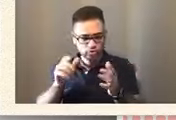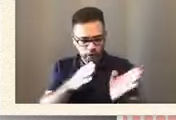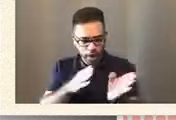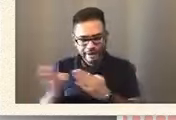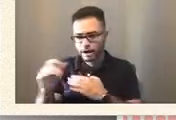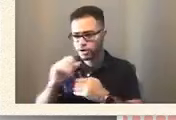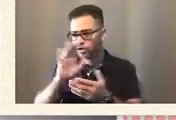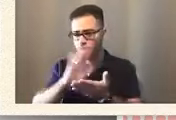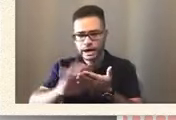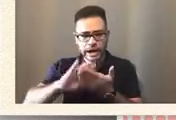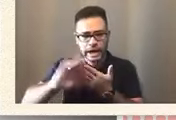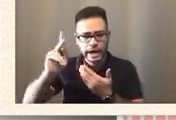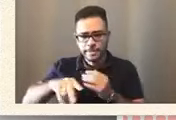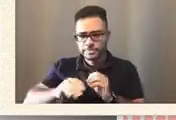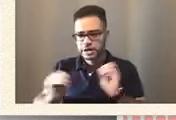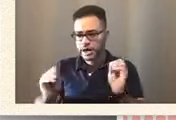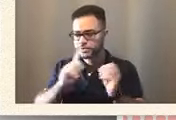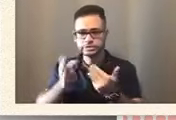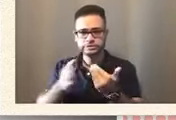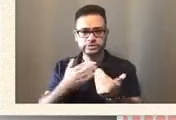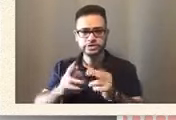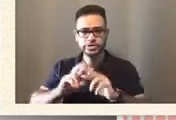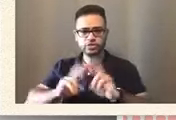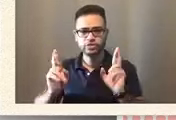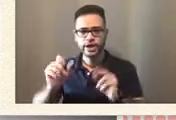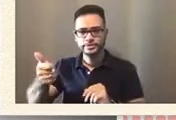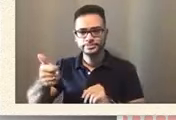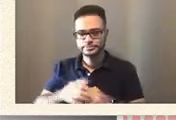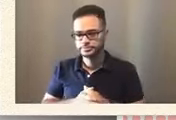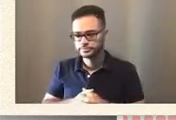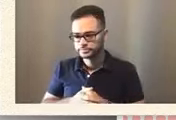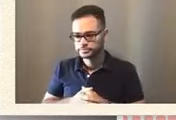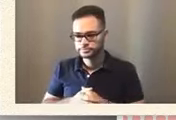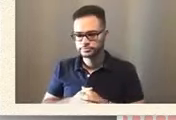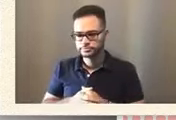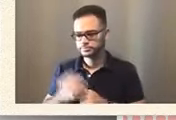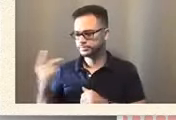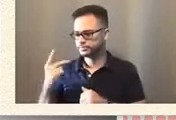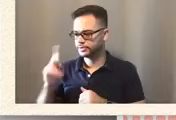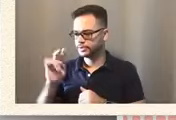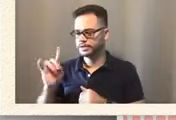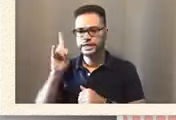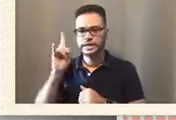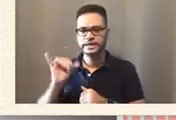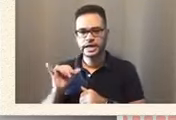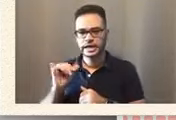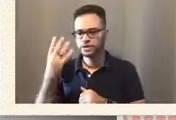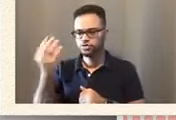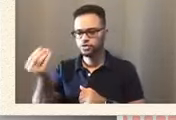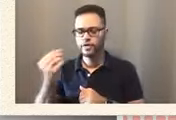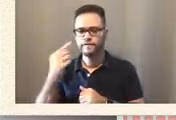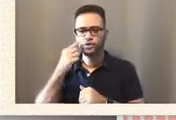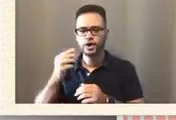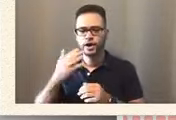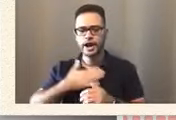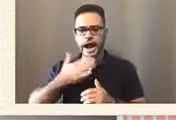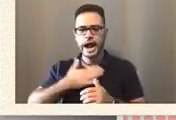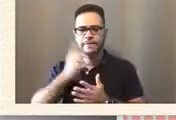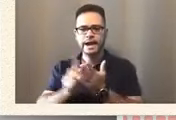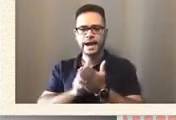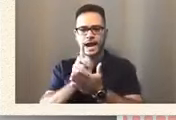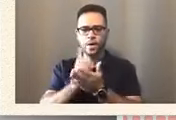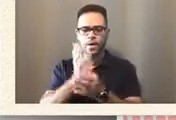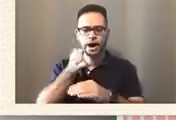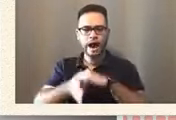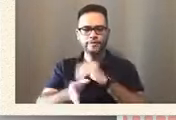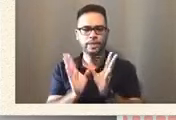Exactly. you have to unmute yourself. Me and Kelly going out for happy hour after the meeting. You can join. Oh. Are